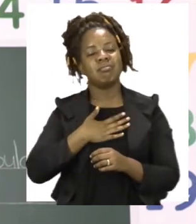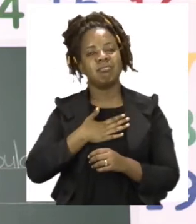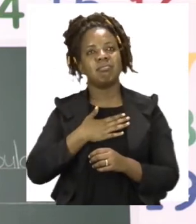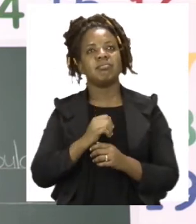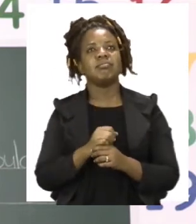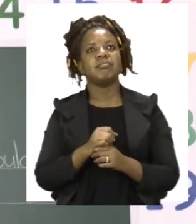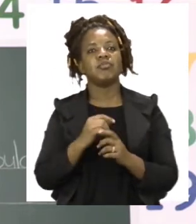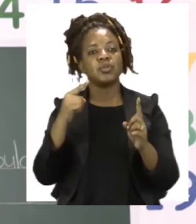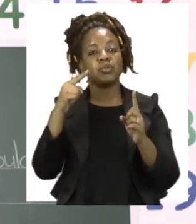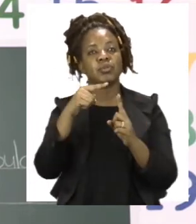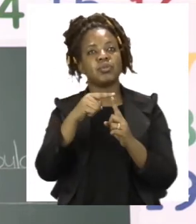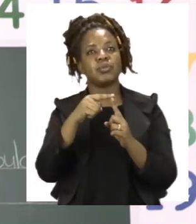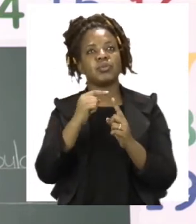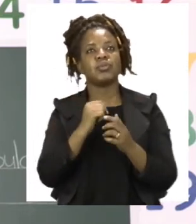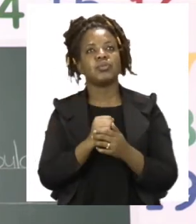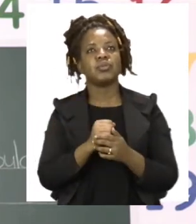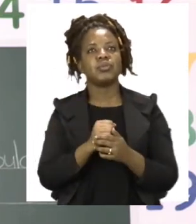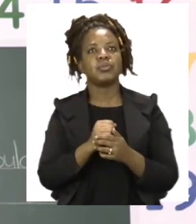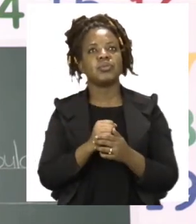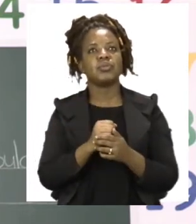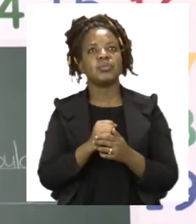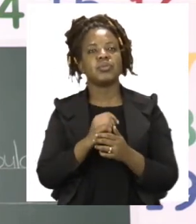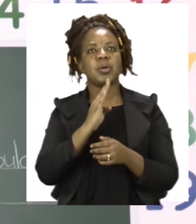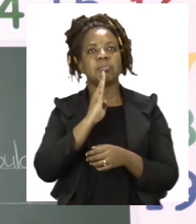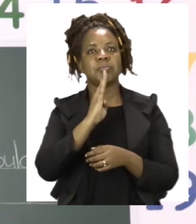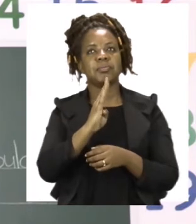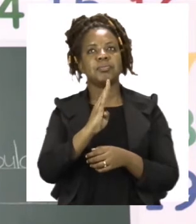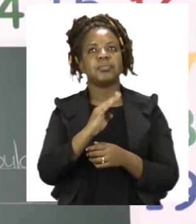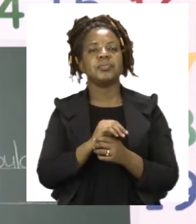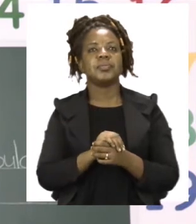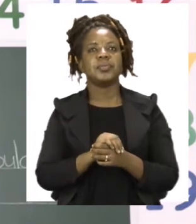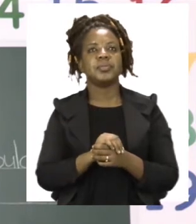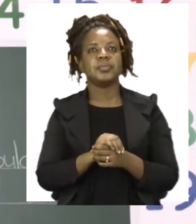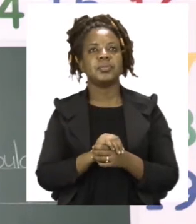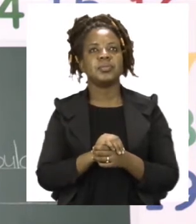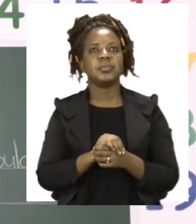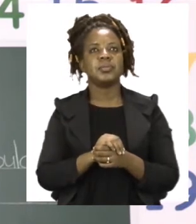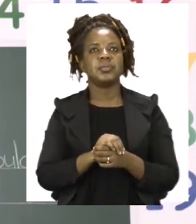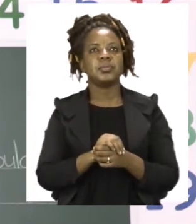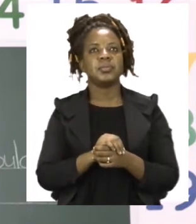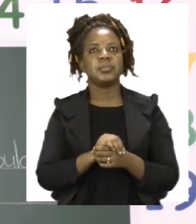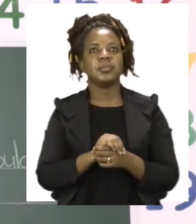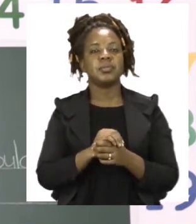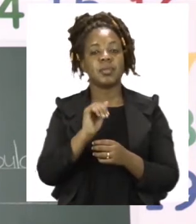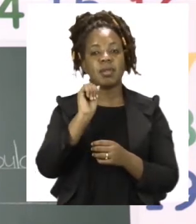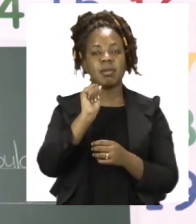To be a.